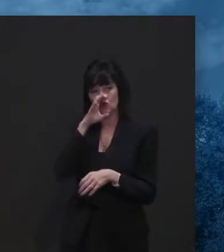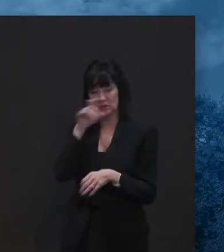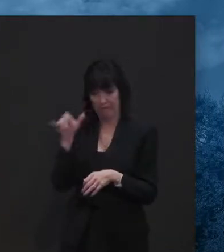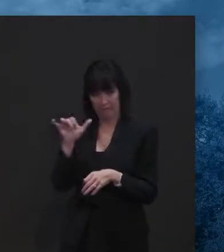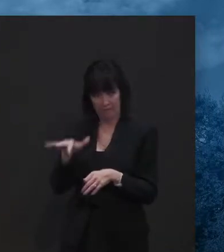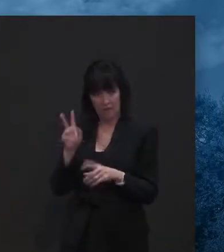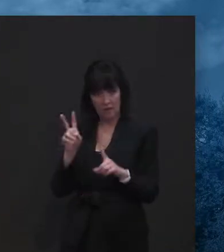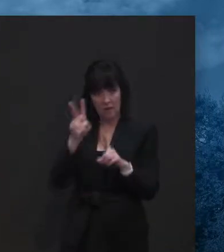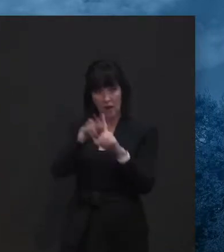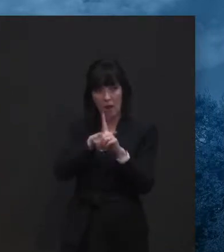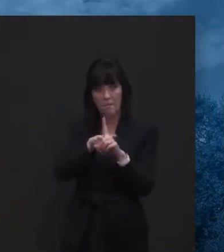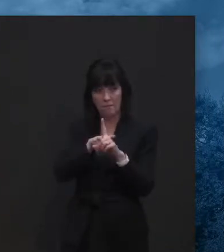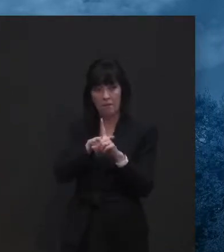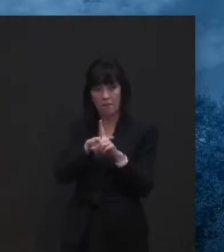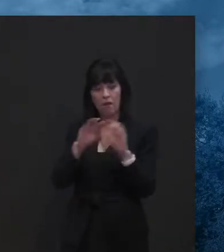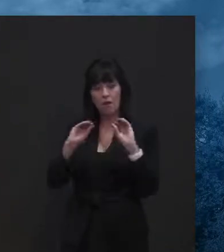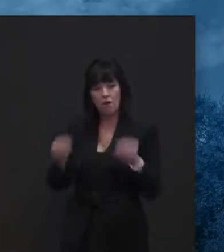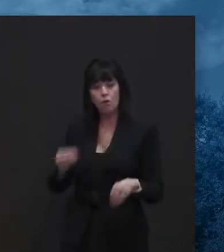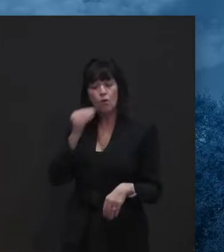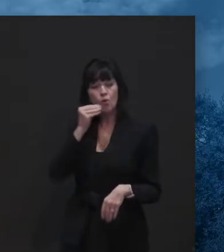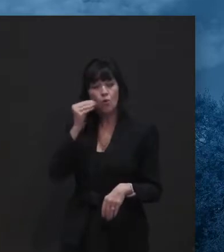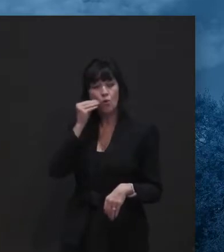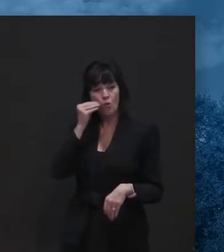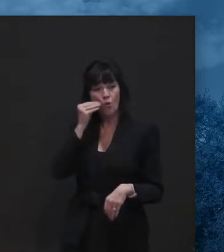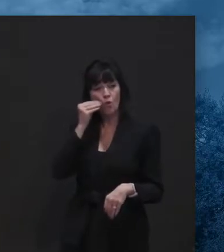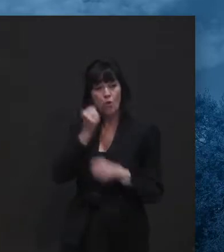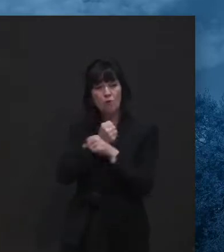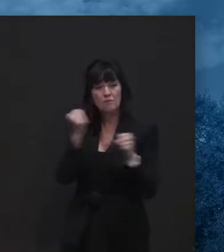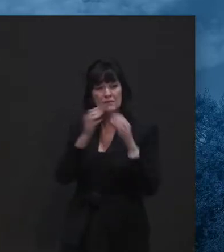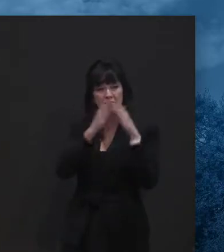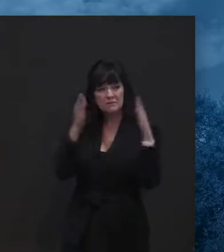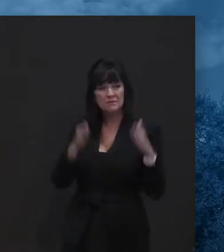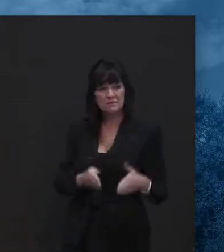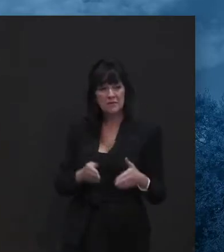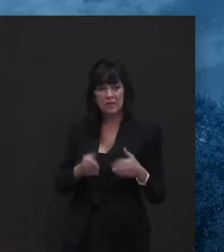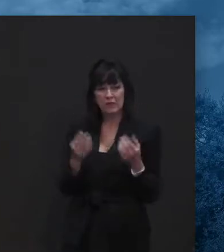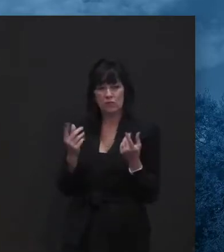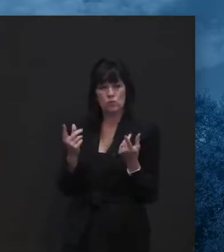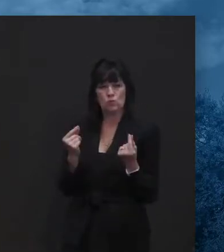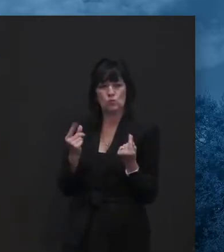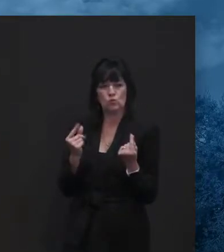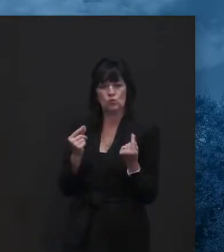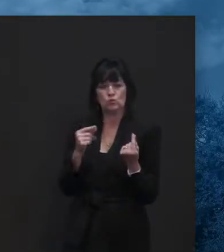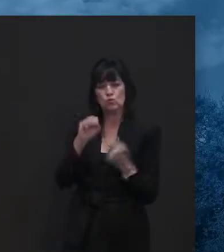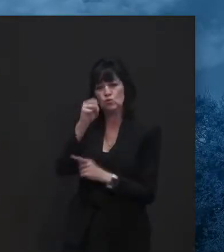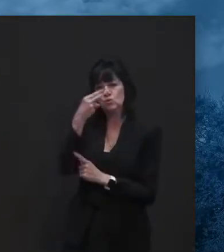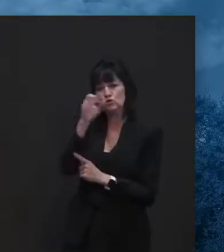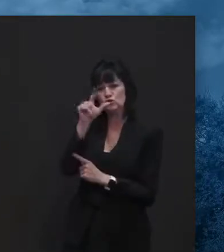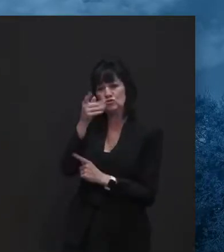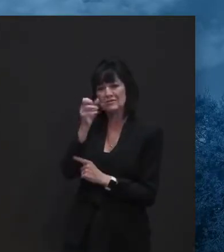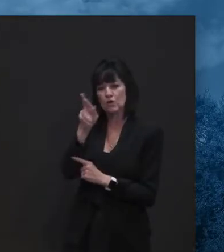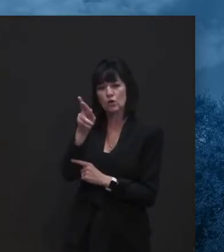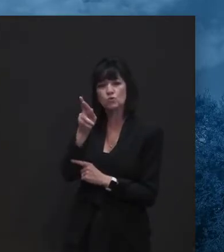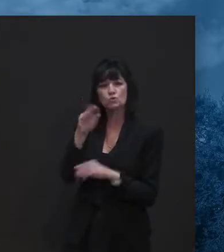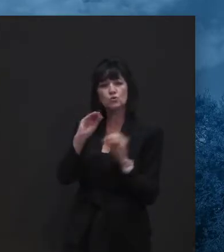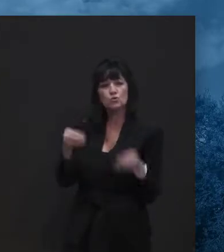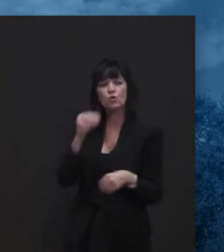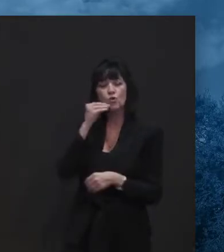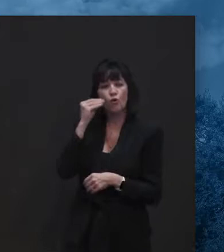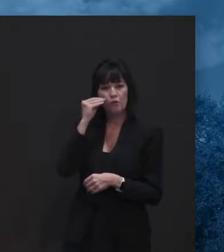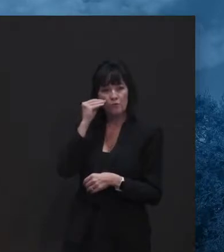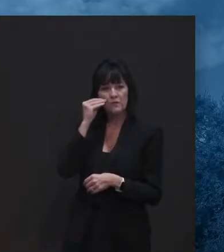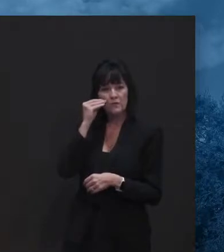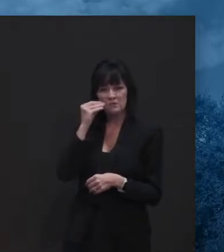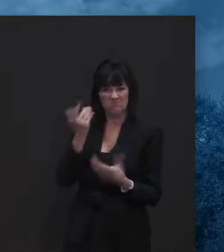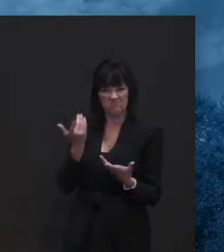what is the state going to do in handling homeless shelters this winter with social distancing? Yeah, that's a good question. Um,